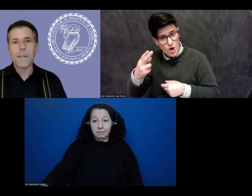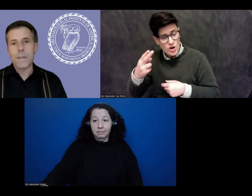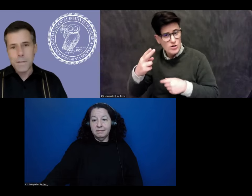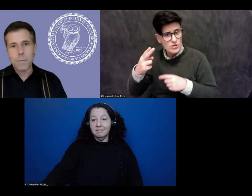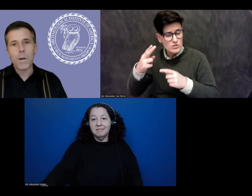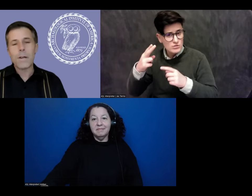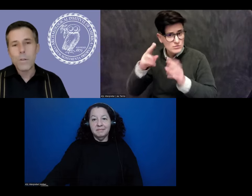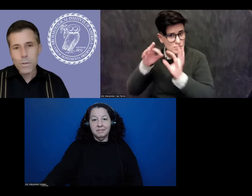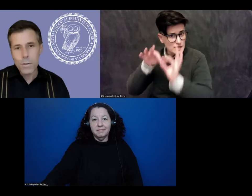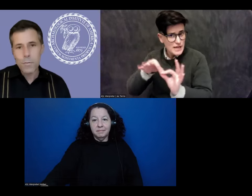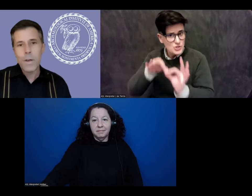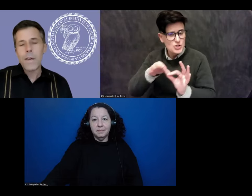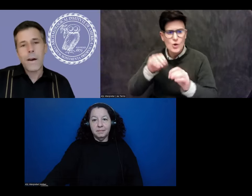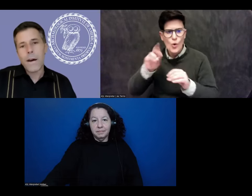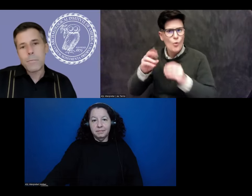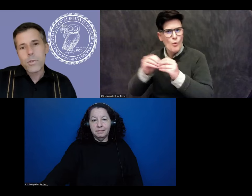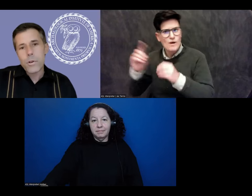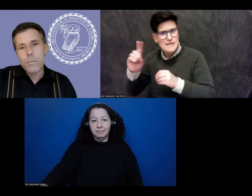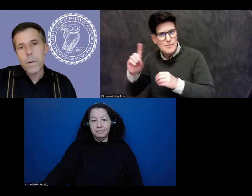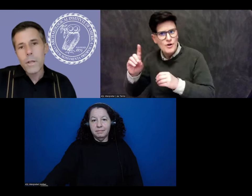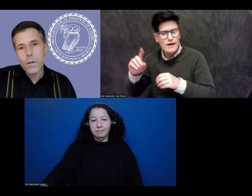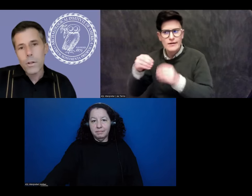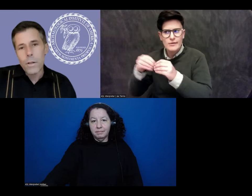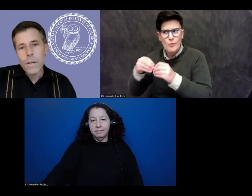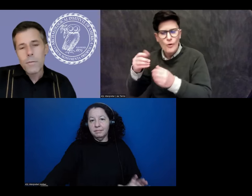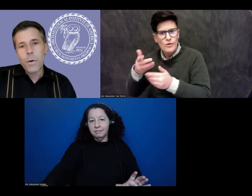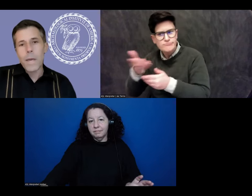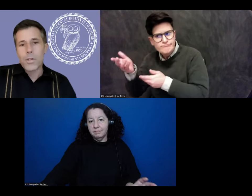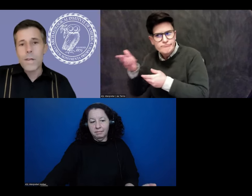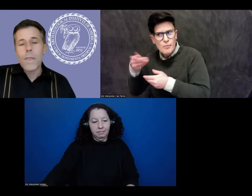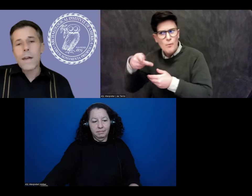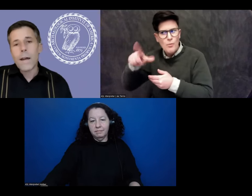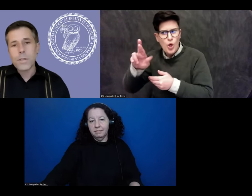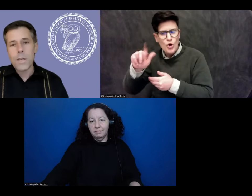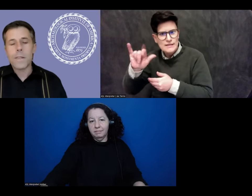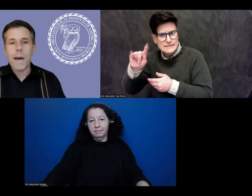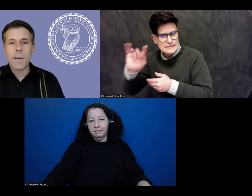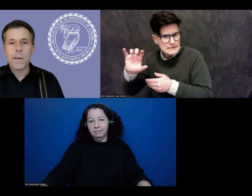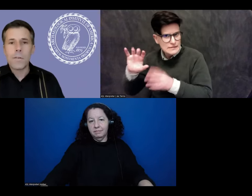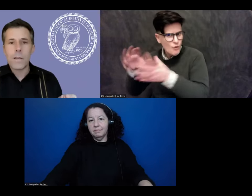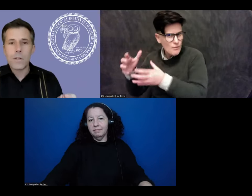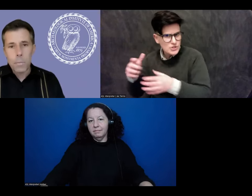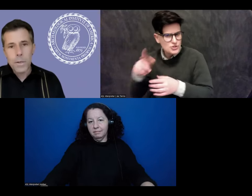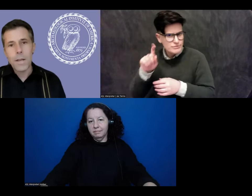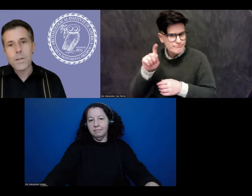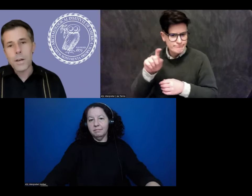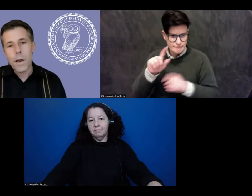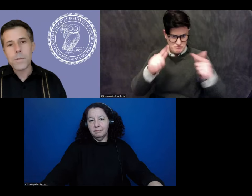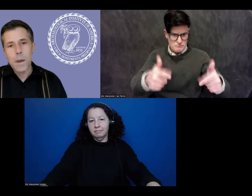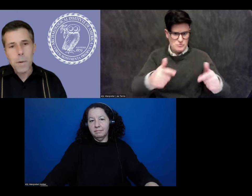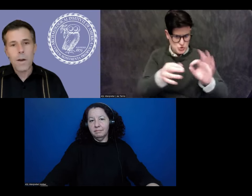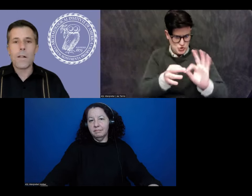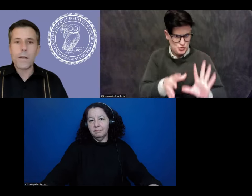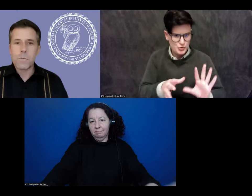but more pluralistic, more inclusive sort of political formation. Now that I should say that that interpretation